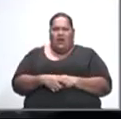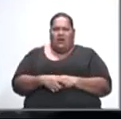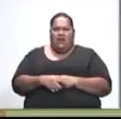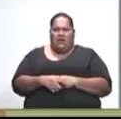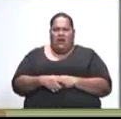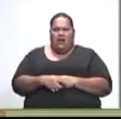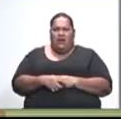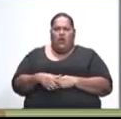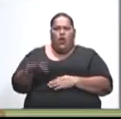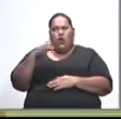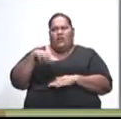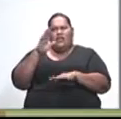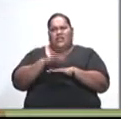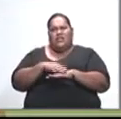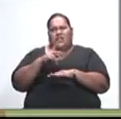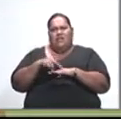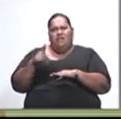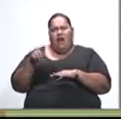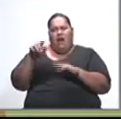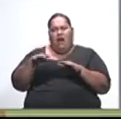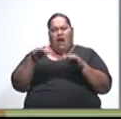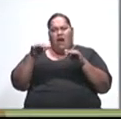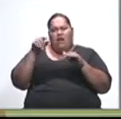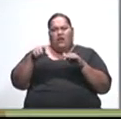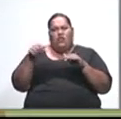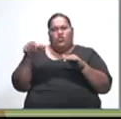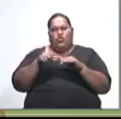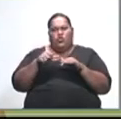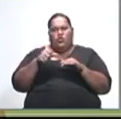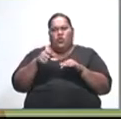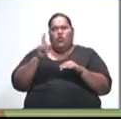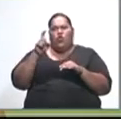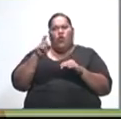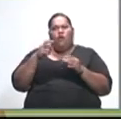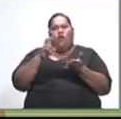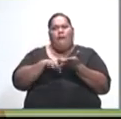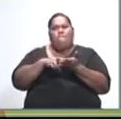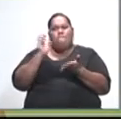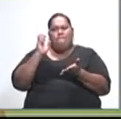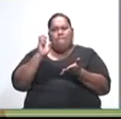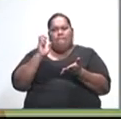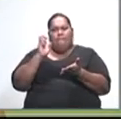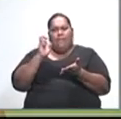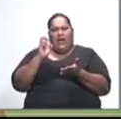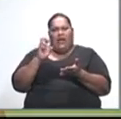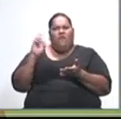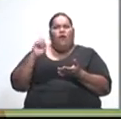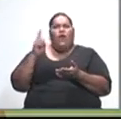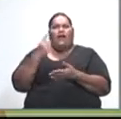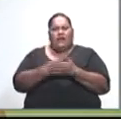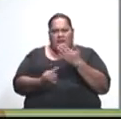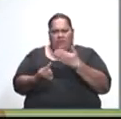house that we should be calling for the resignation for things worse than this that have happened.